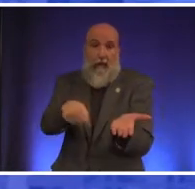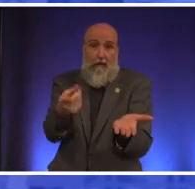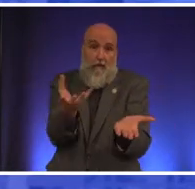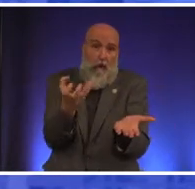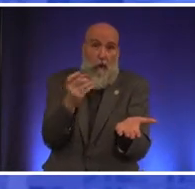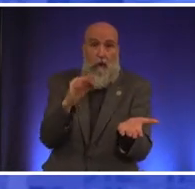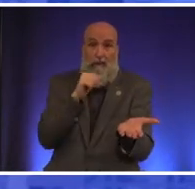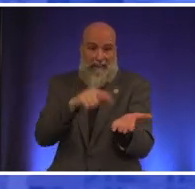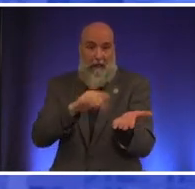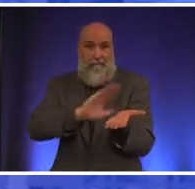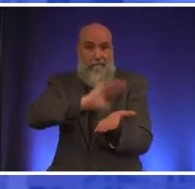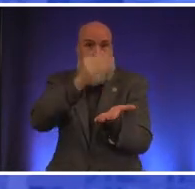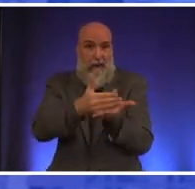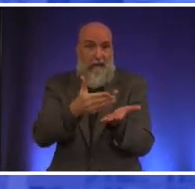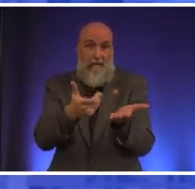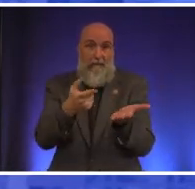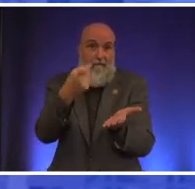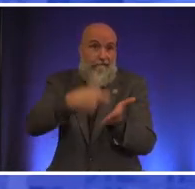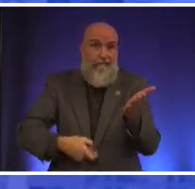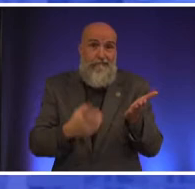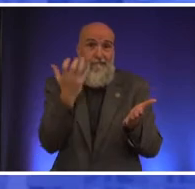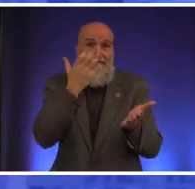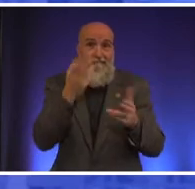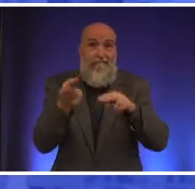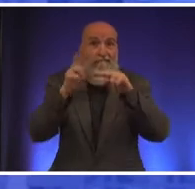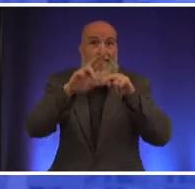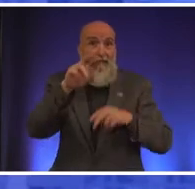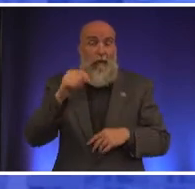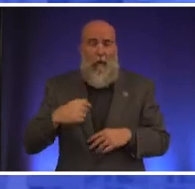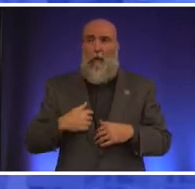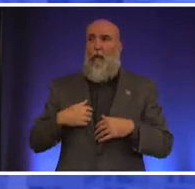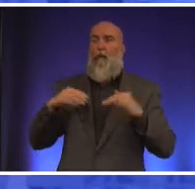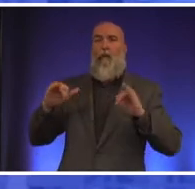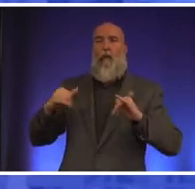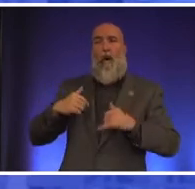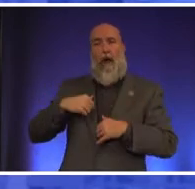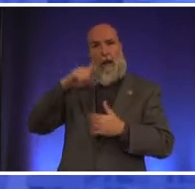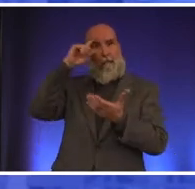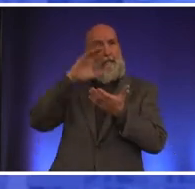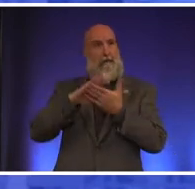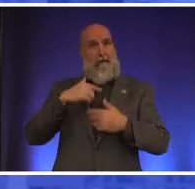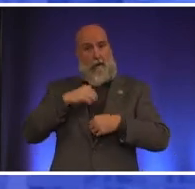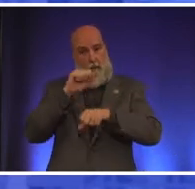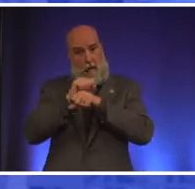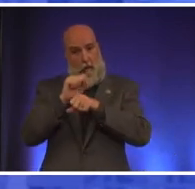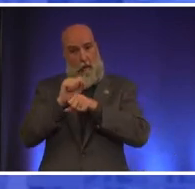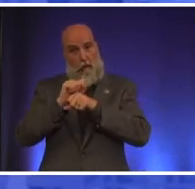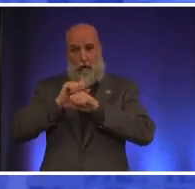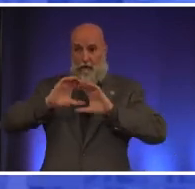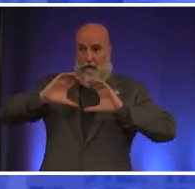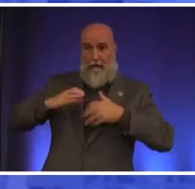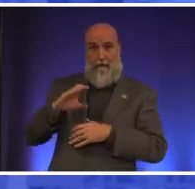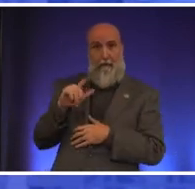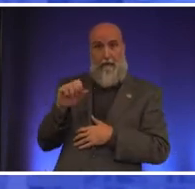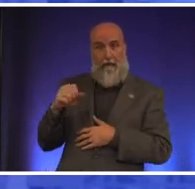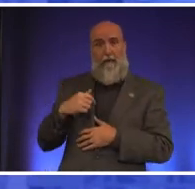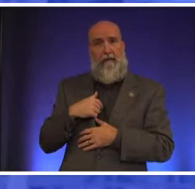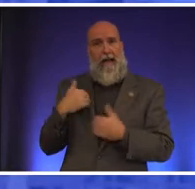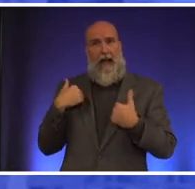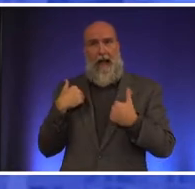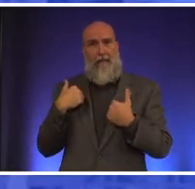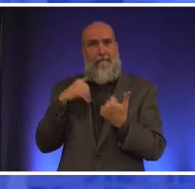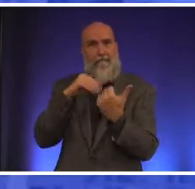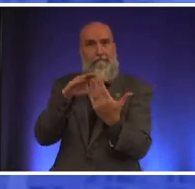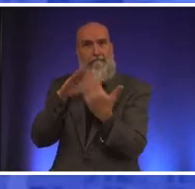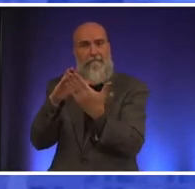hundred more dollar a month increase i i believe as a working class chick that i am more connected to those who are who are having these issues at this moment in